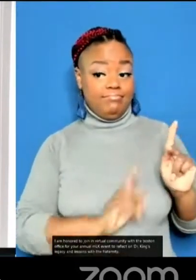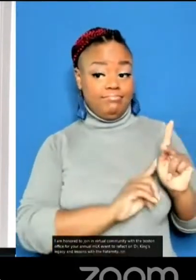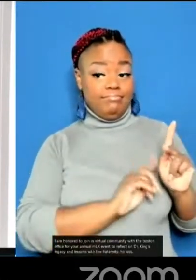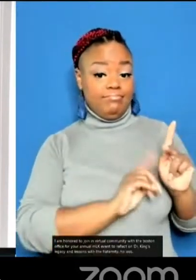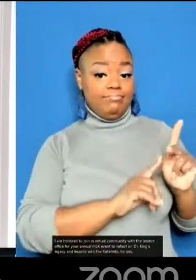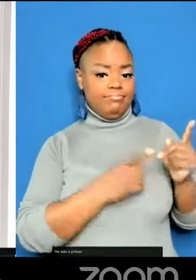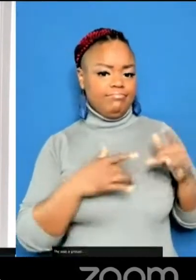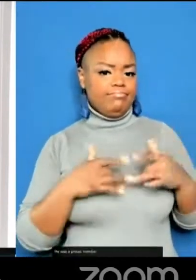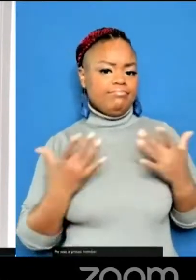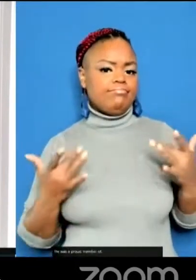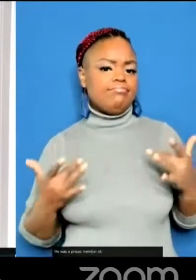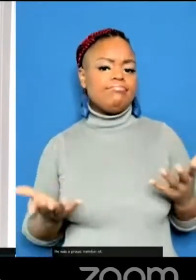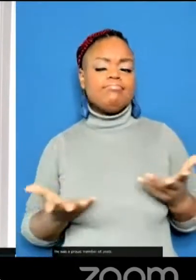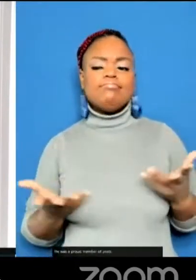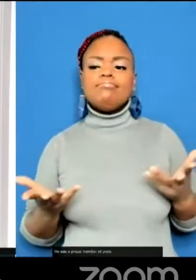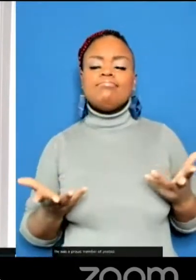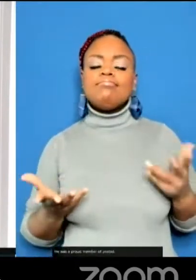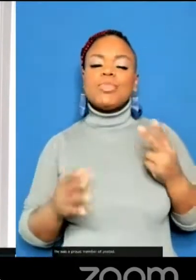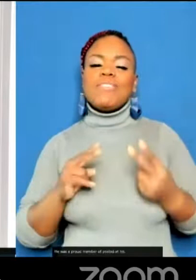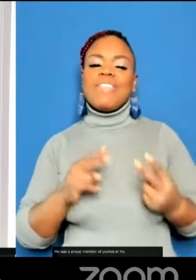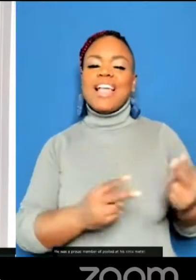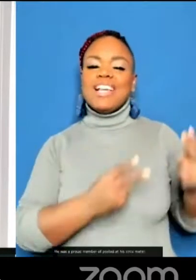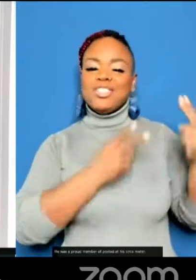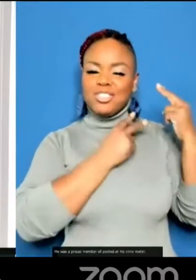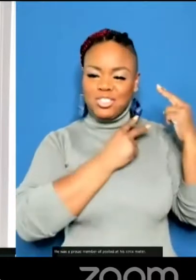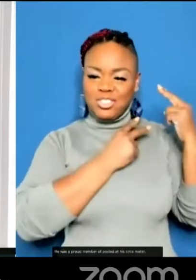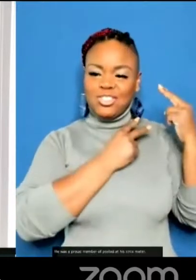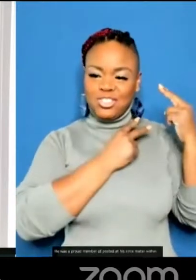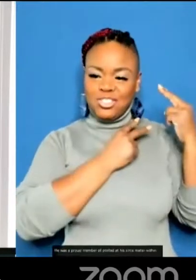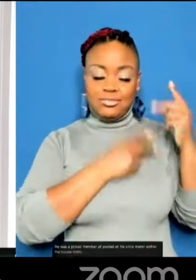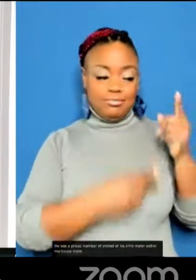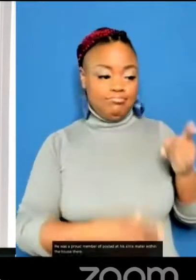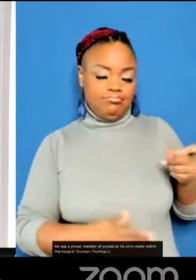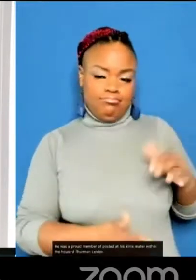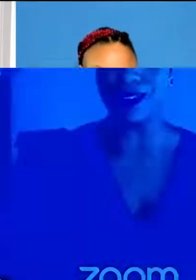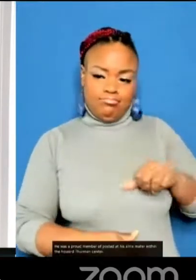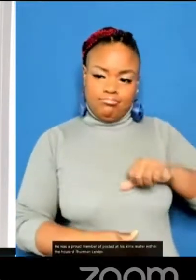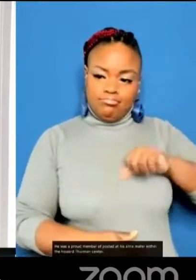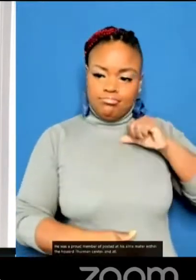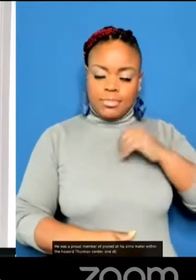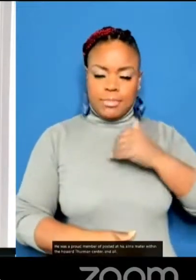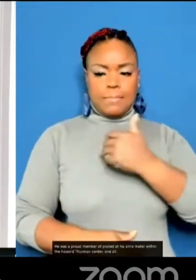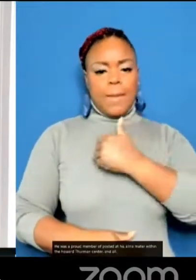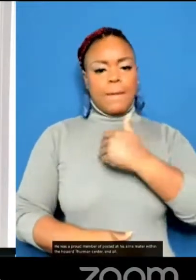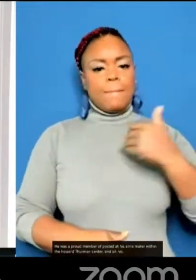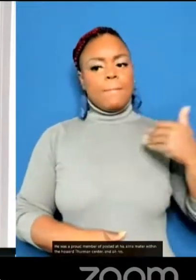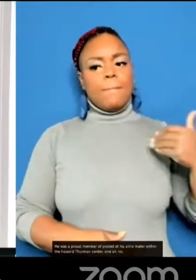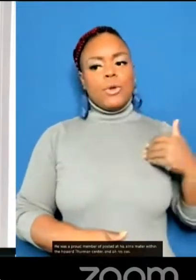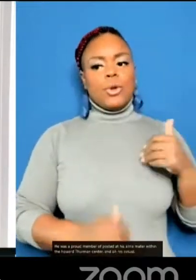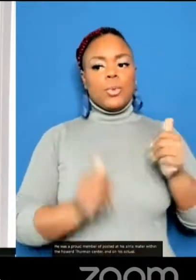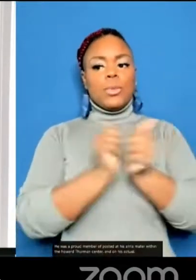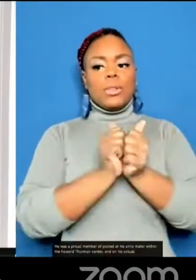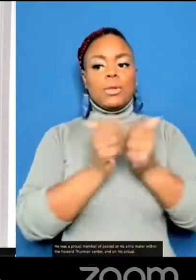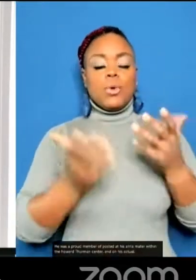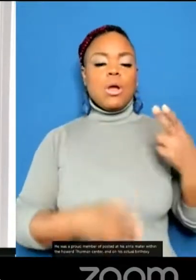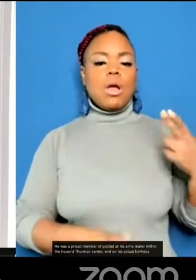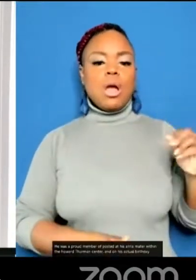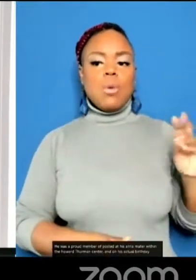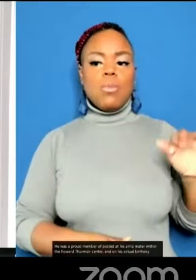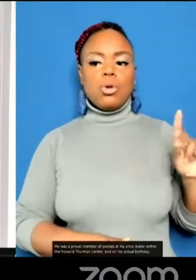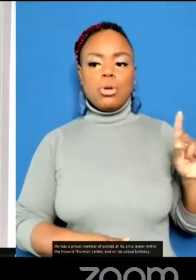a proud member of, hosted at his alma mater within the Howard Thurman Center and on his actual birthday.